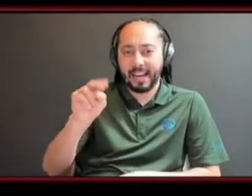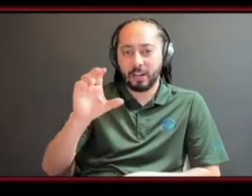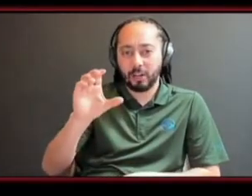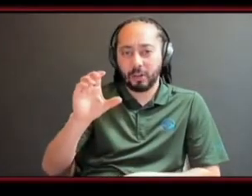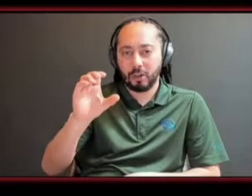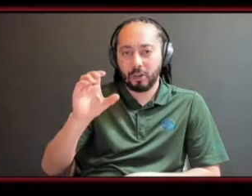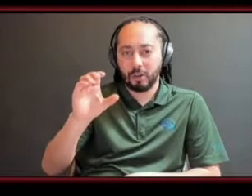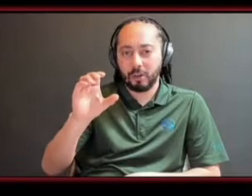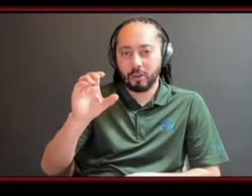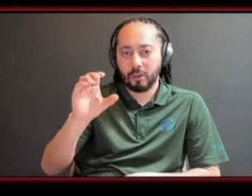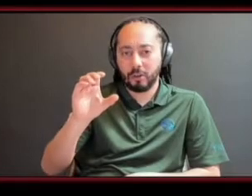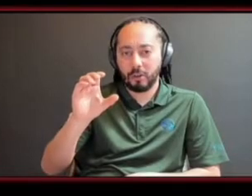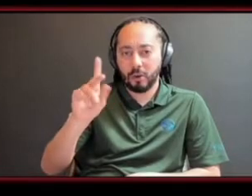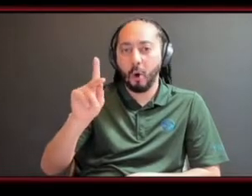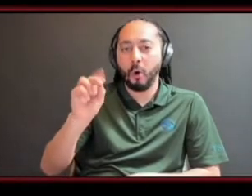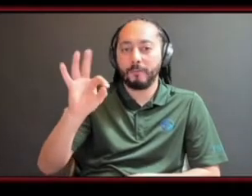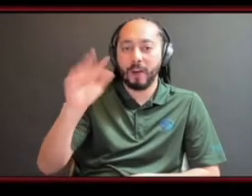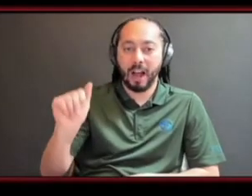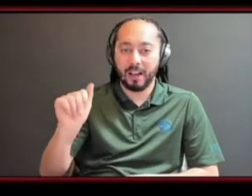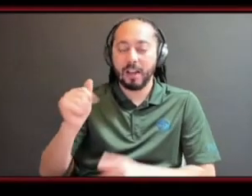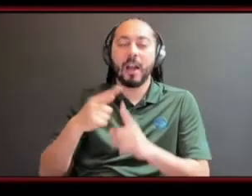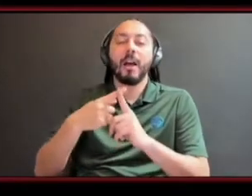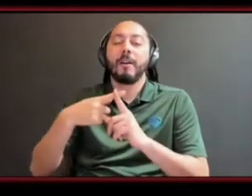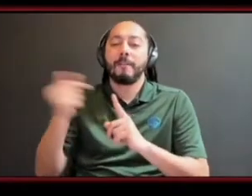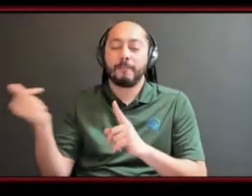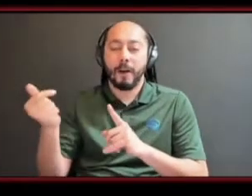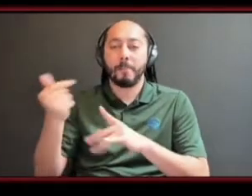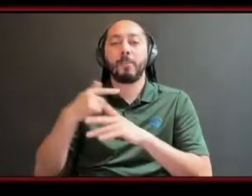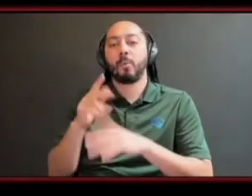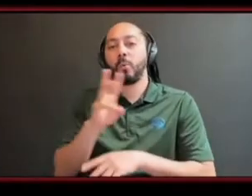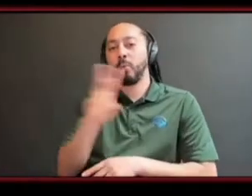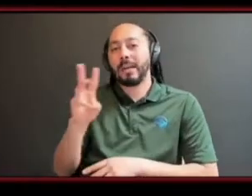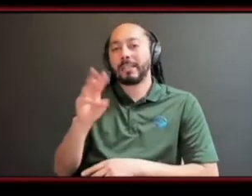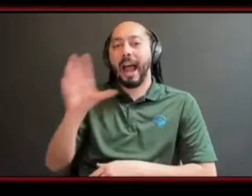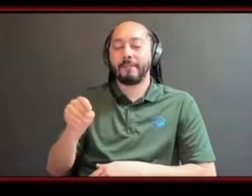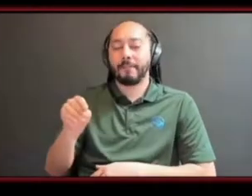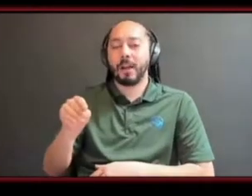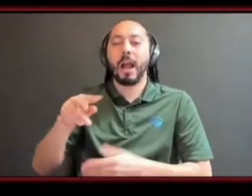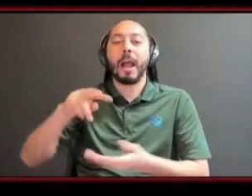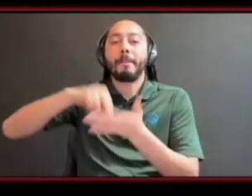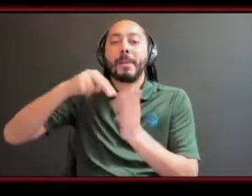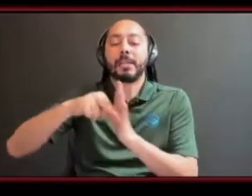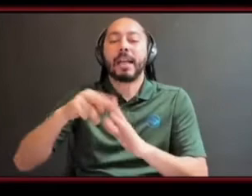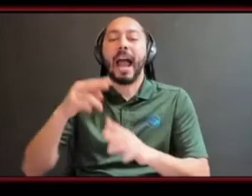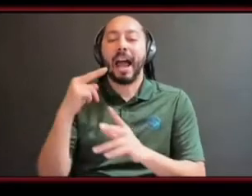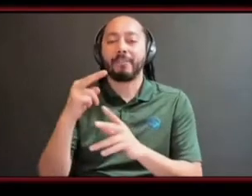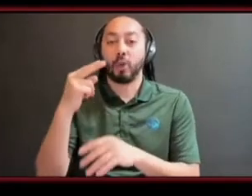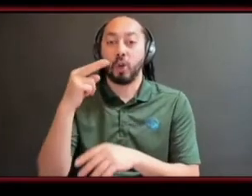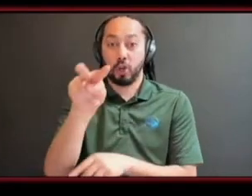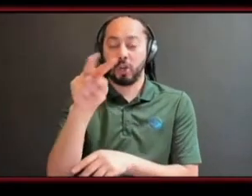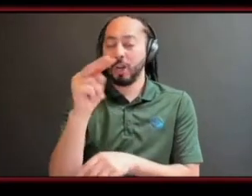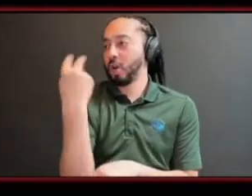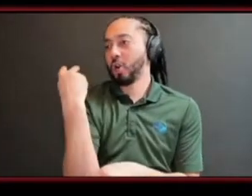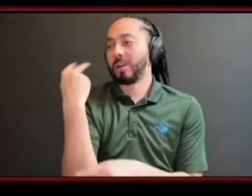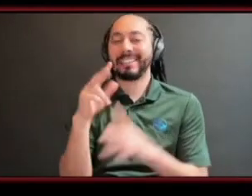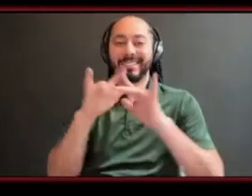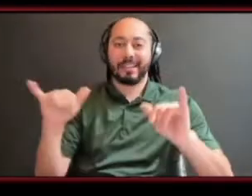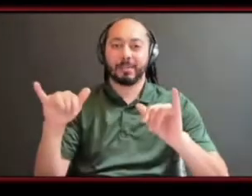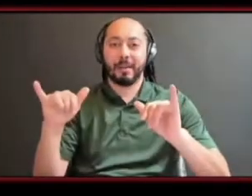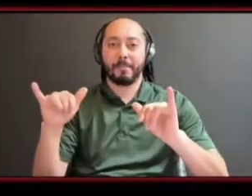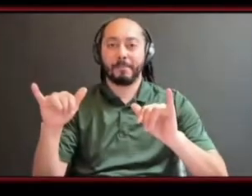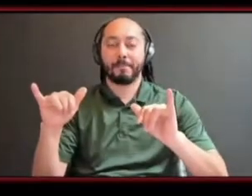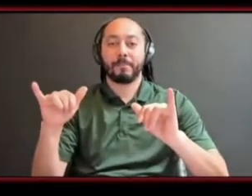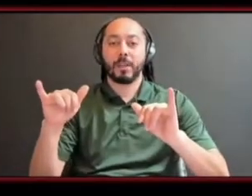from ghana in west africa and it means you have to go back you have to look back and move forward